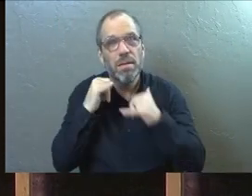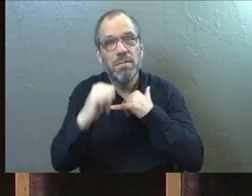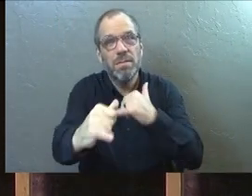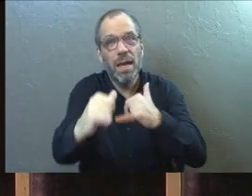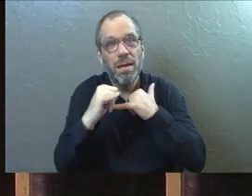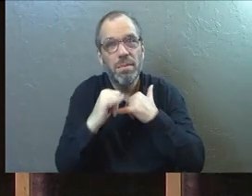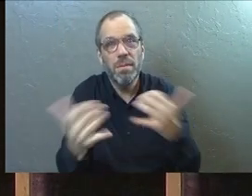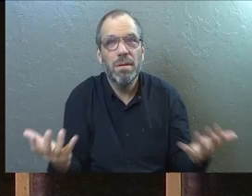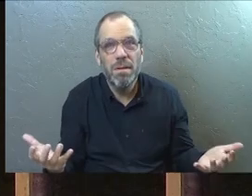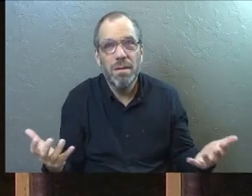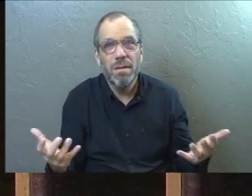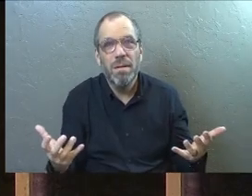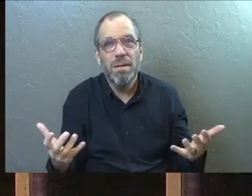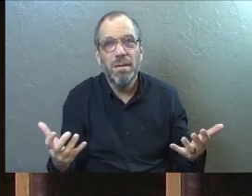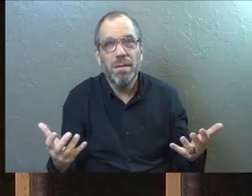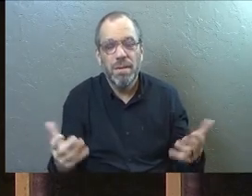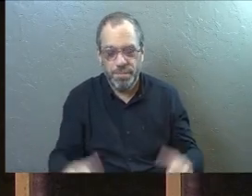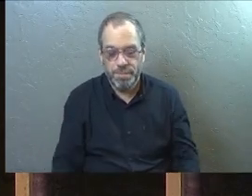had that feeling.